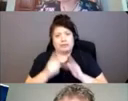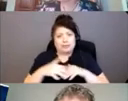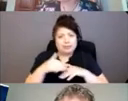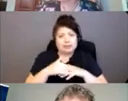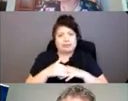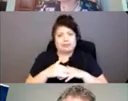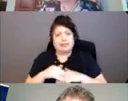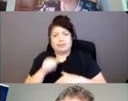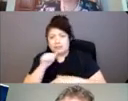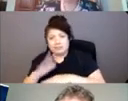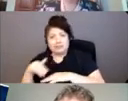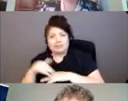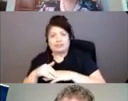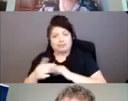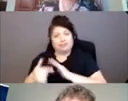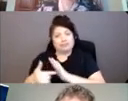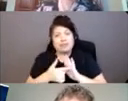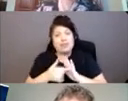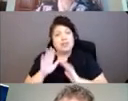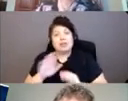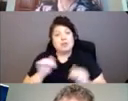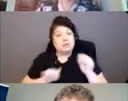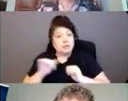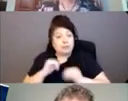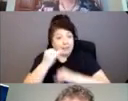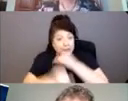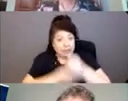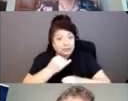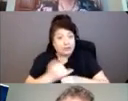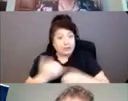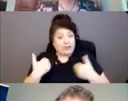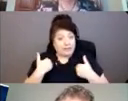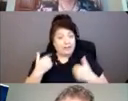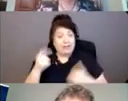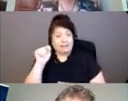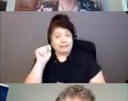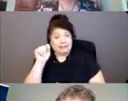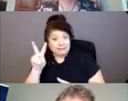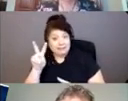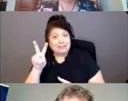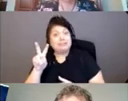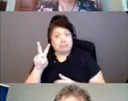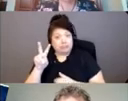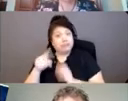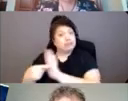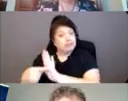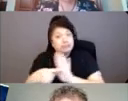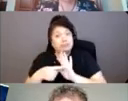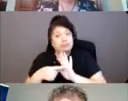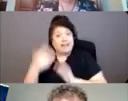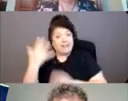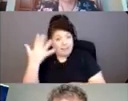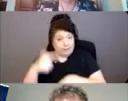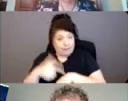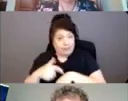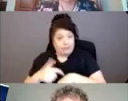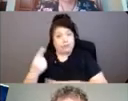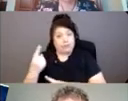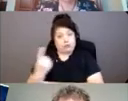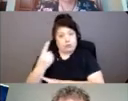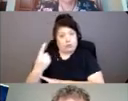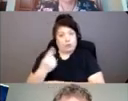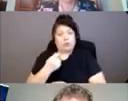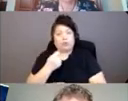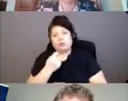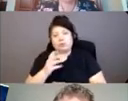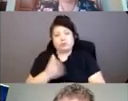career includes performances on international stages and on television having featured five times as a soloist on CBC's National